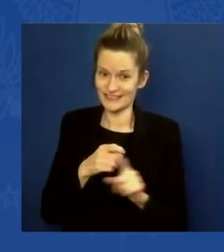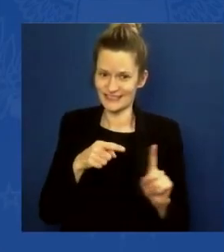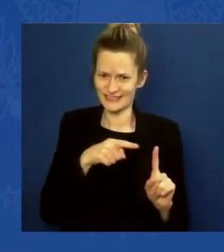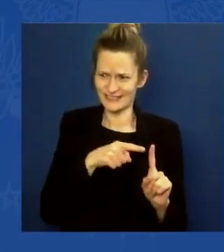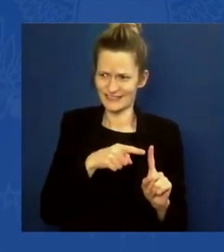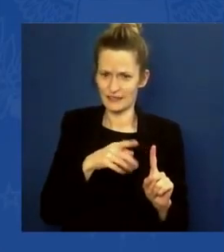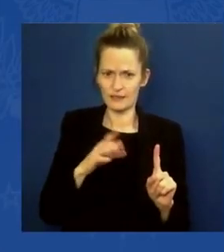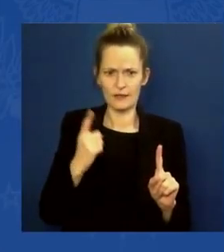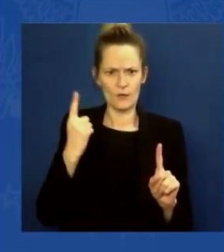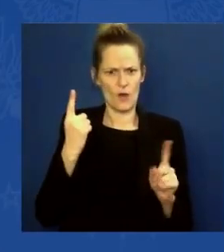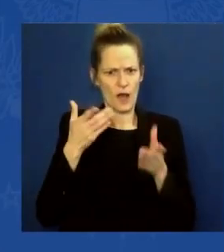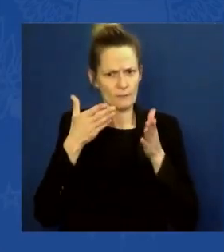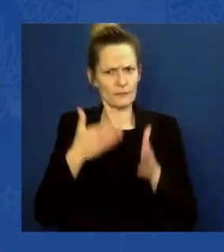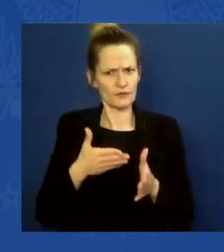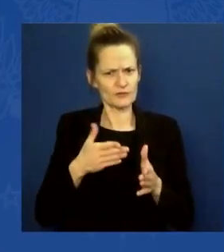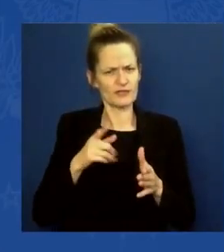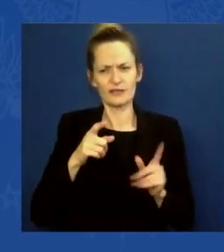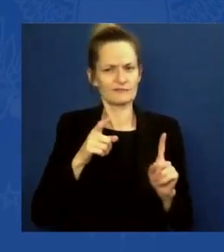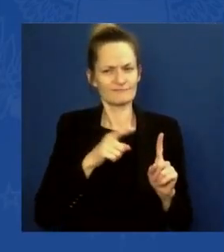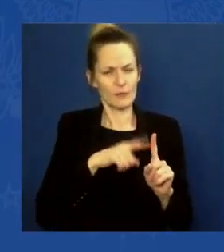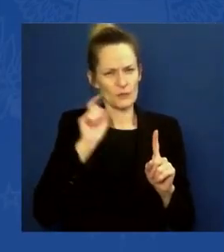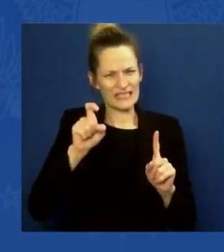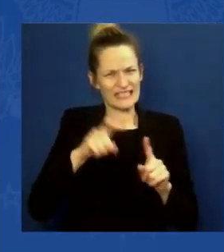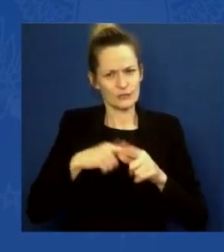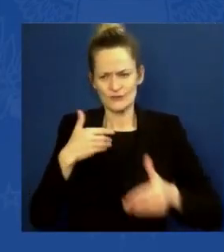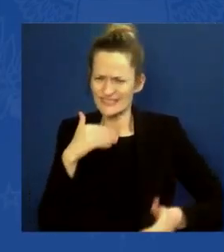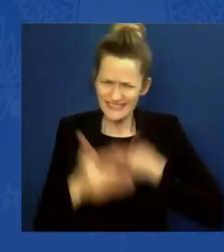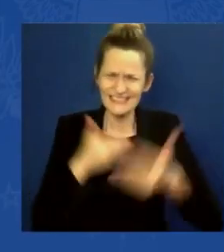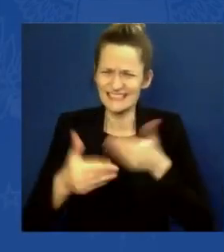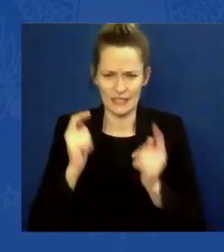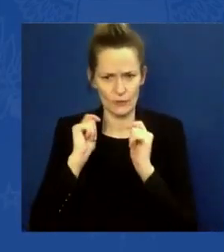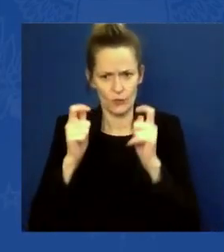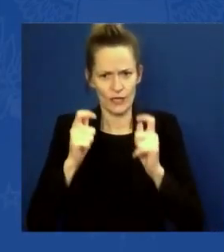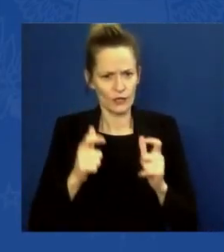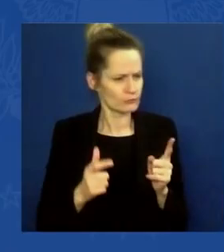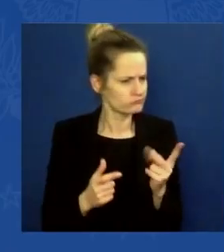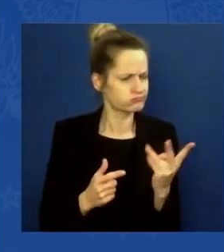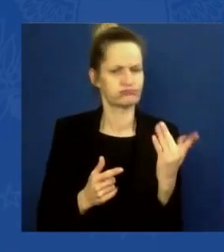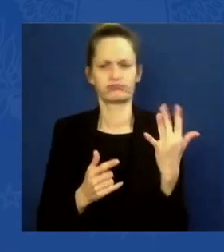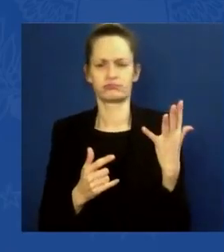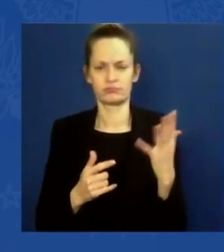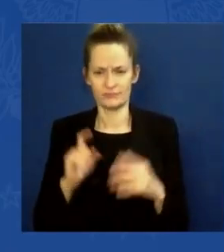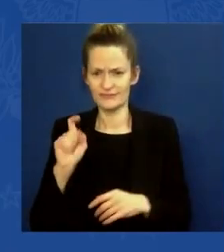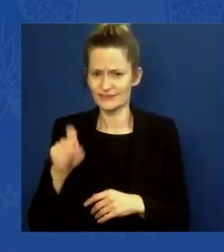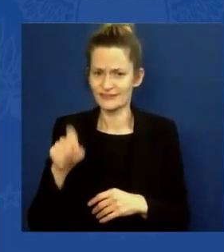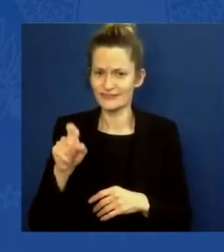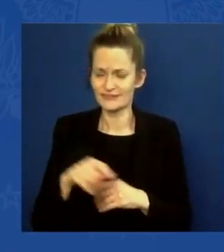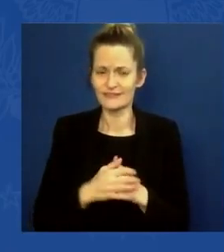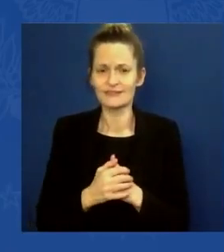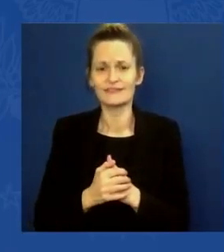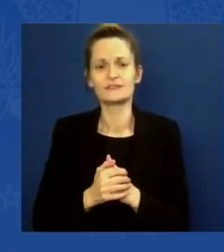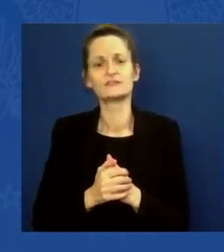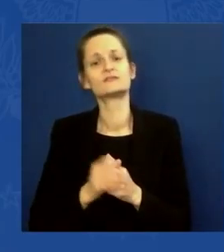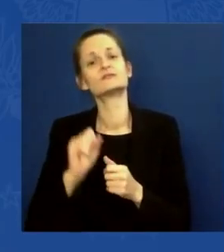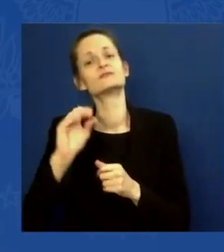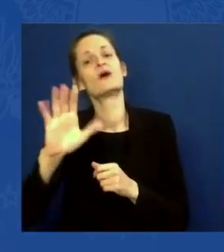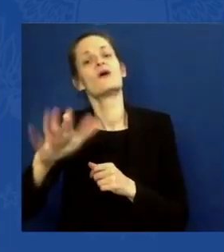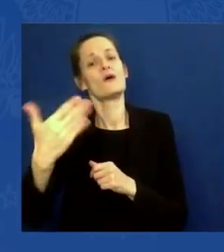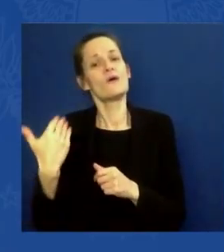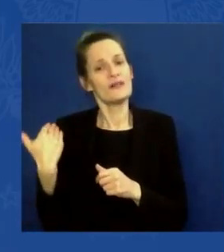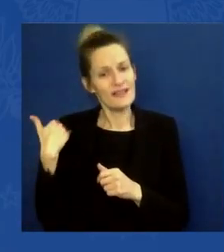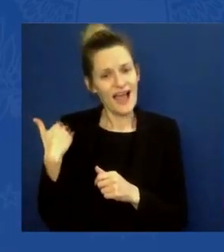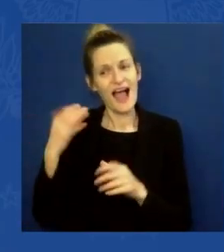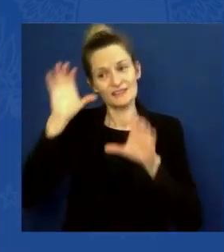been pulled out of it, the goal set when our last administration, the Obama-Biden